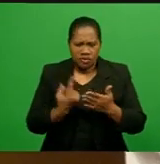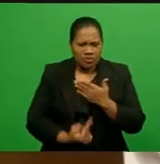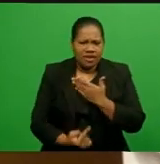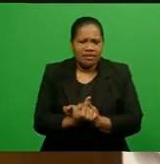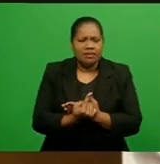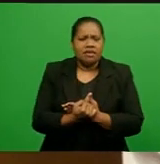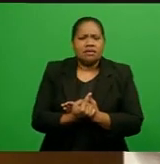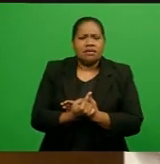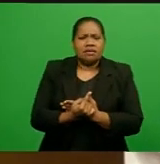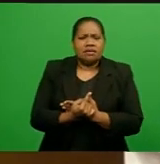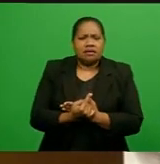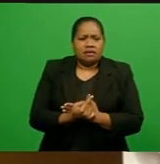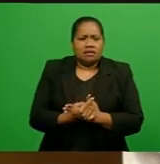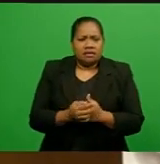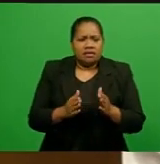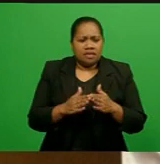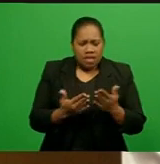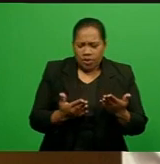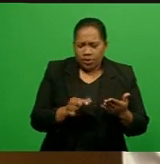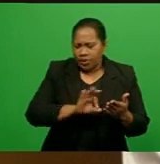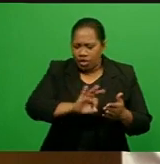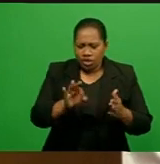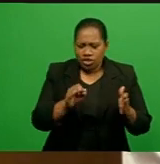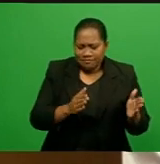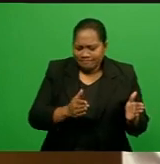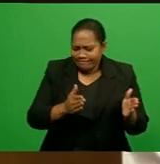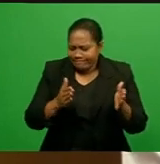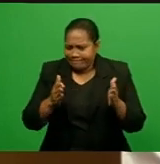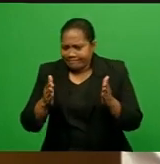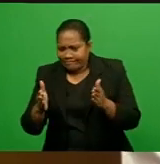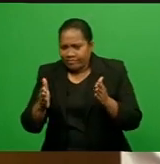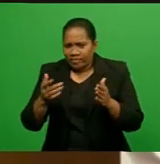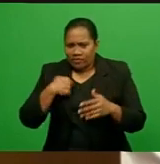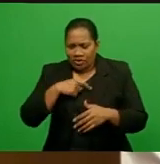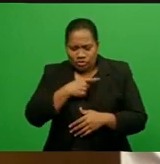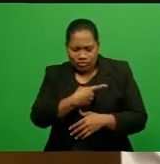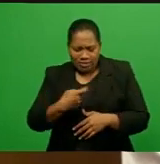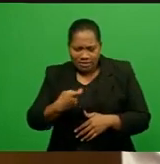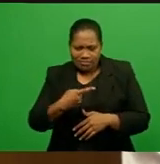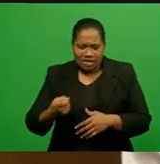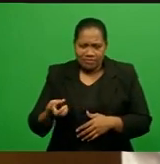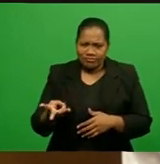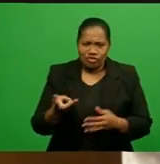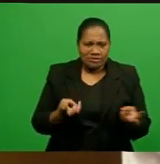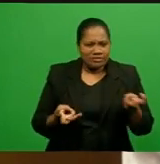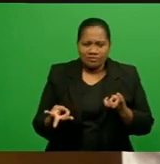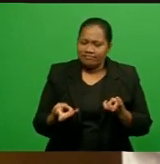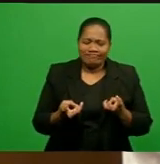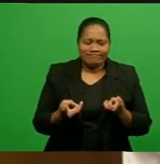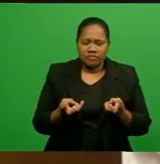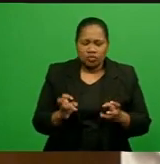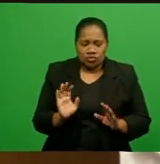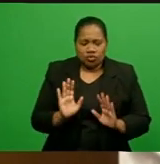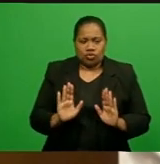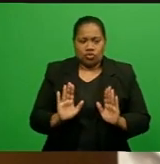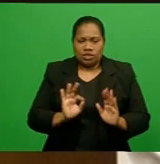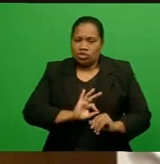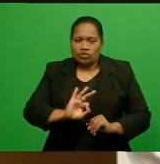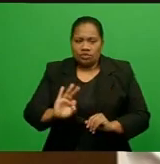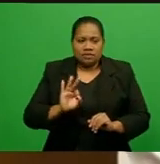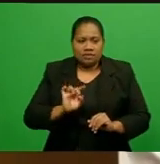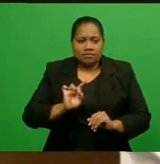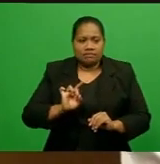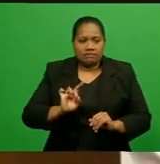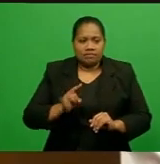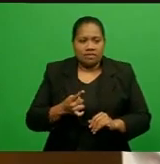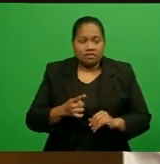yet moved into a position where we cut wages or cut salaries. That is further down